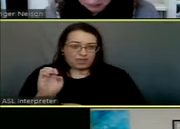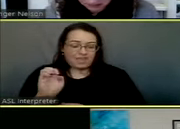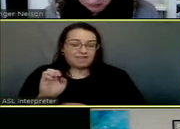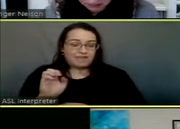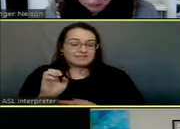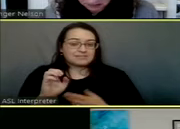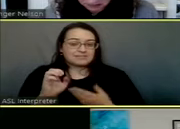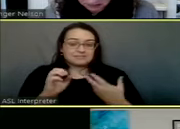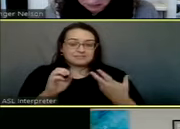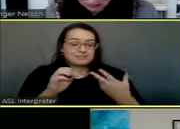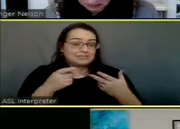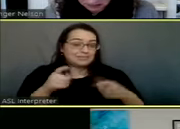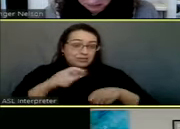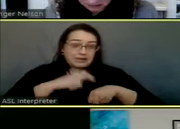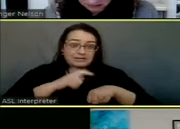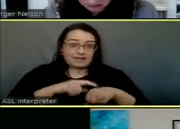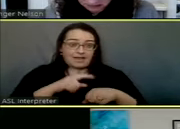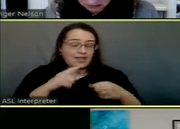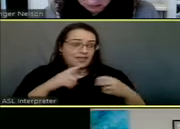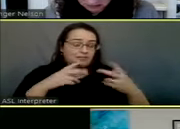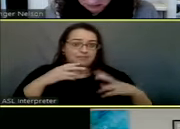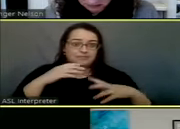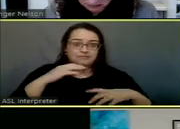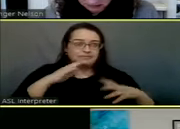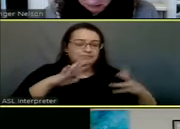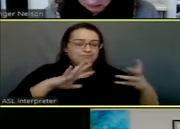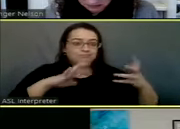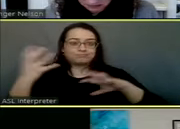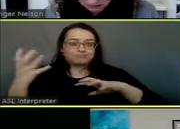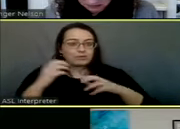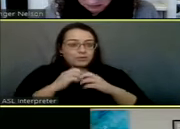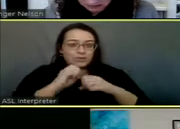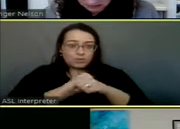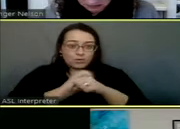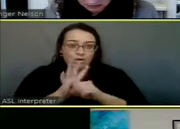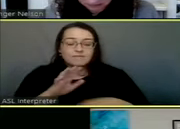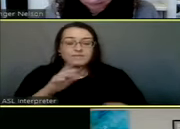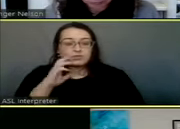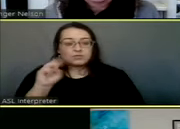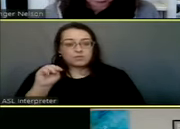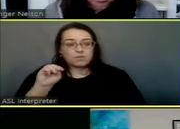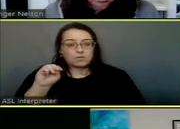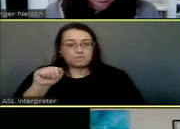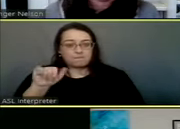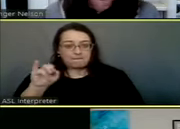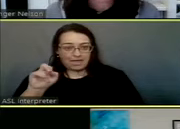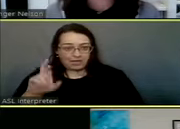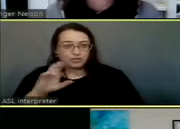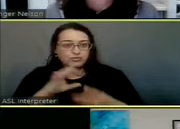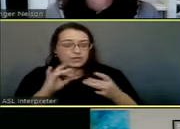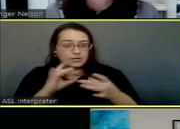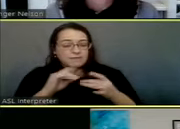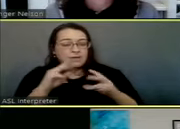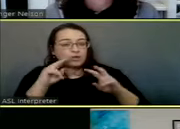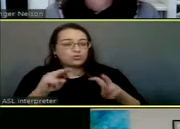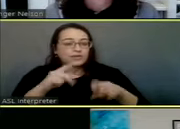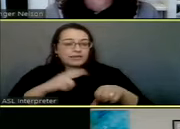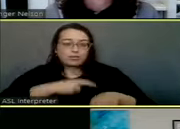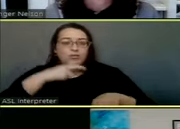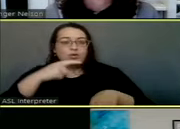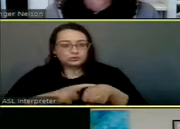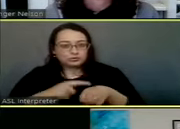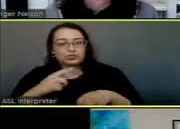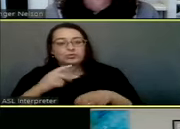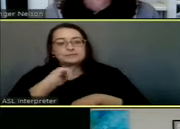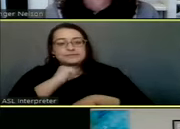very uncertain times. And those are things that, you know, Mary, you talk so much about looking long-term and